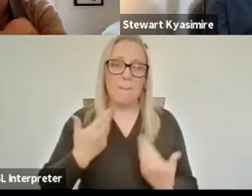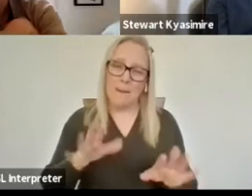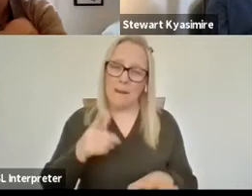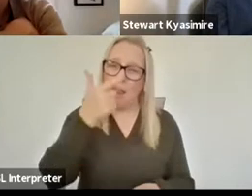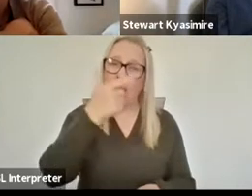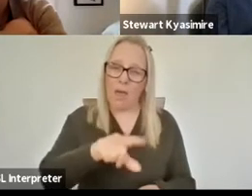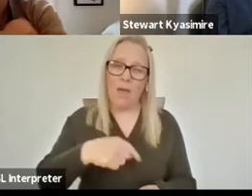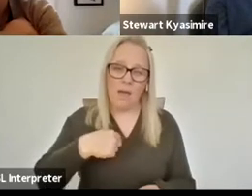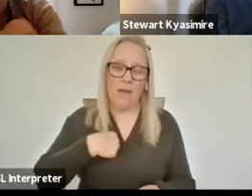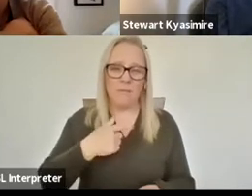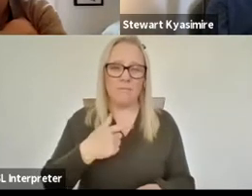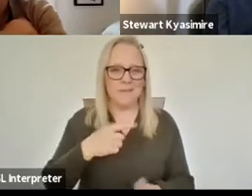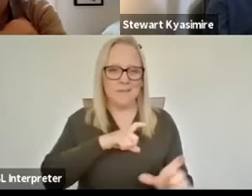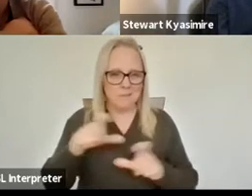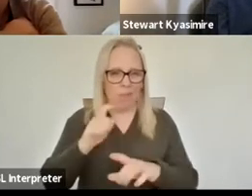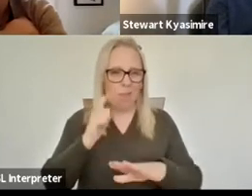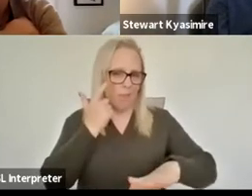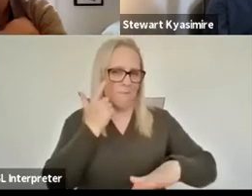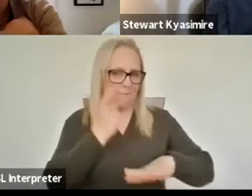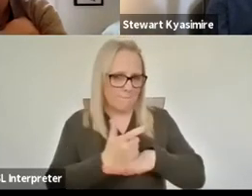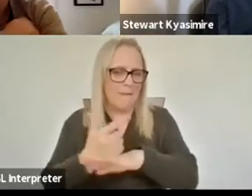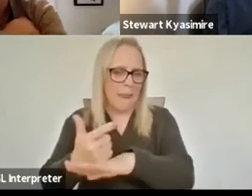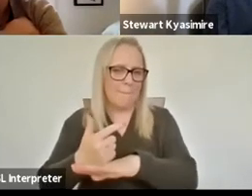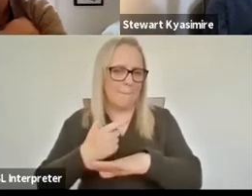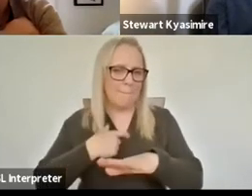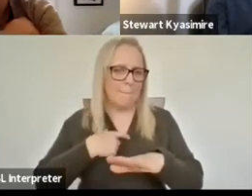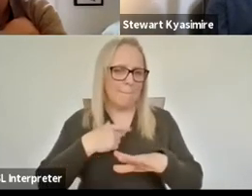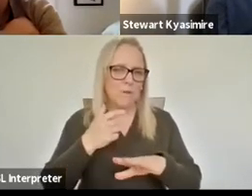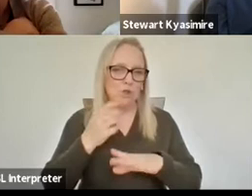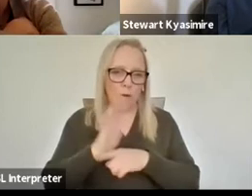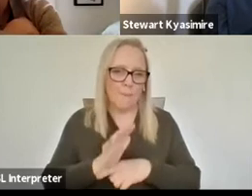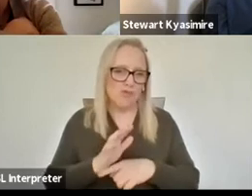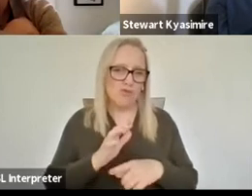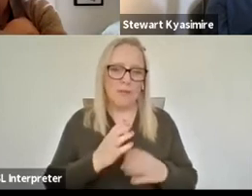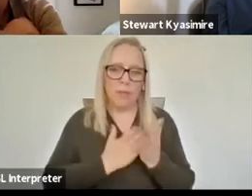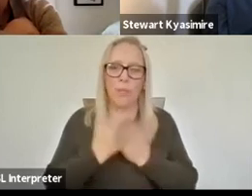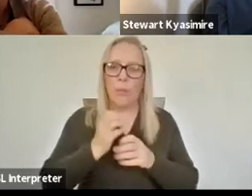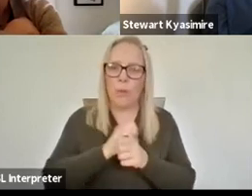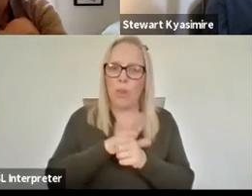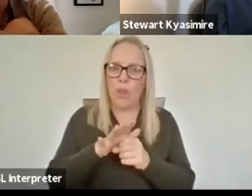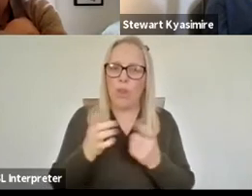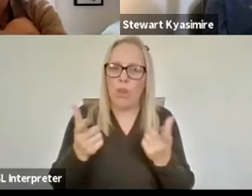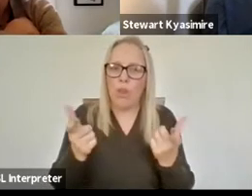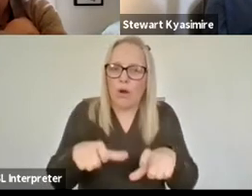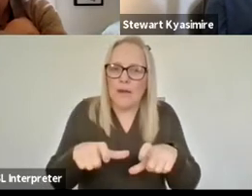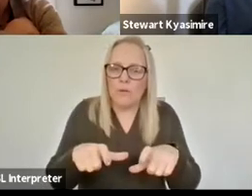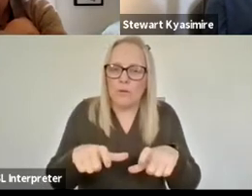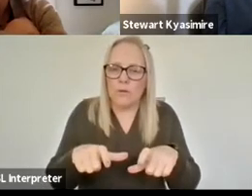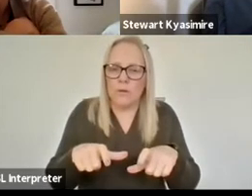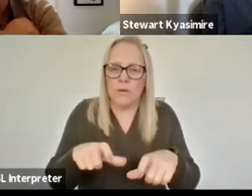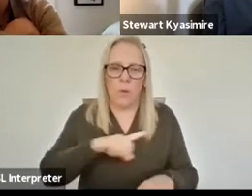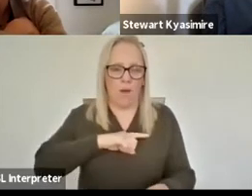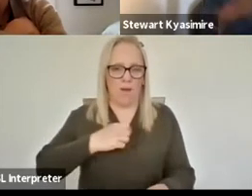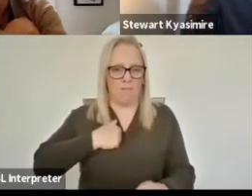to shoot this documentary um during lockdown because um as a production company I